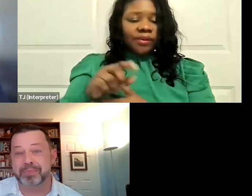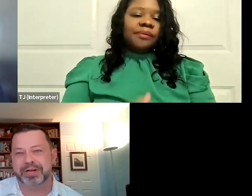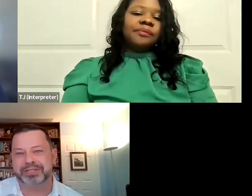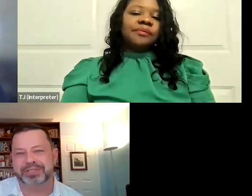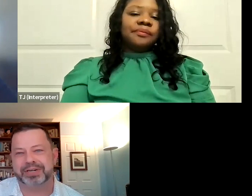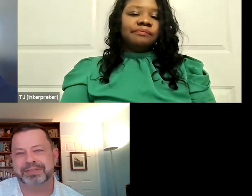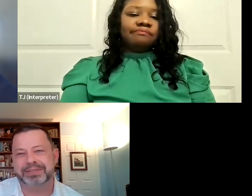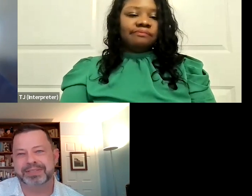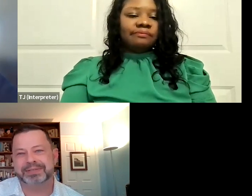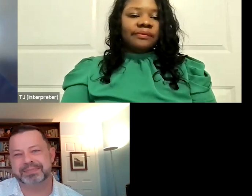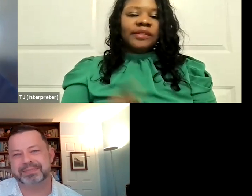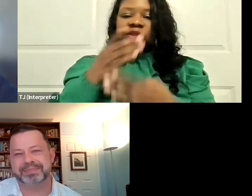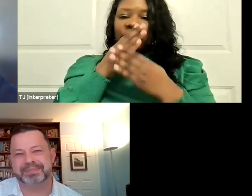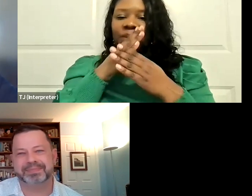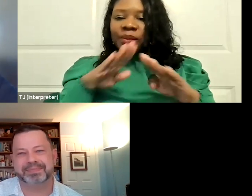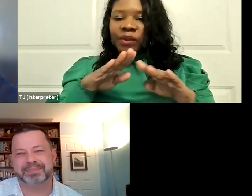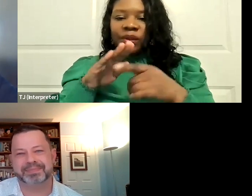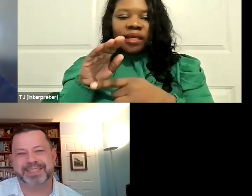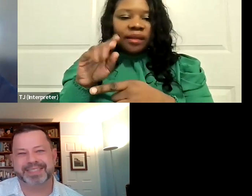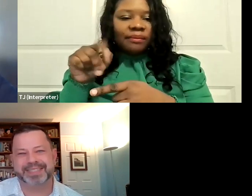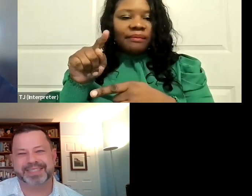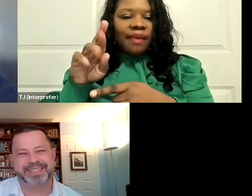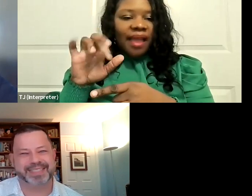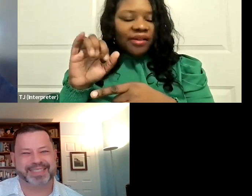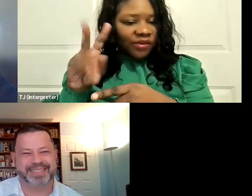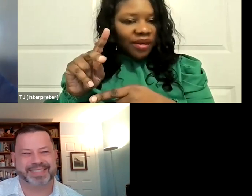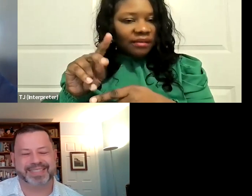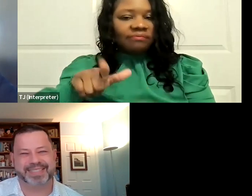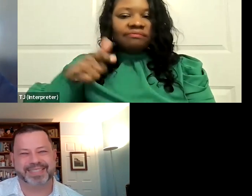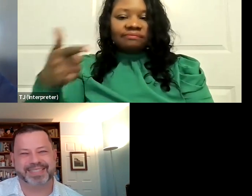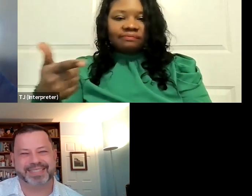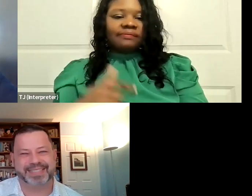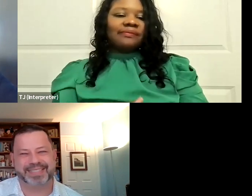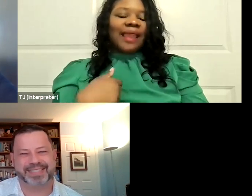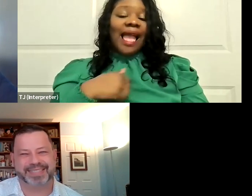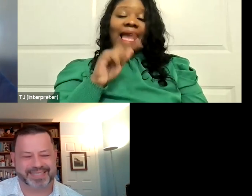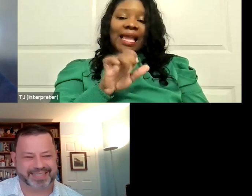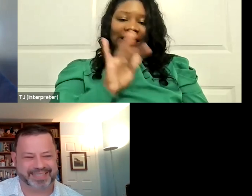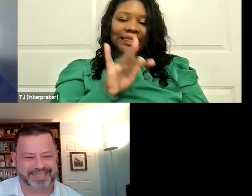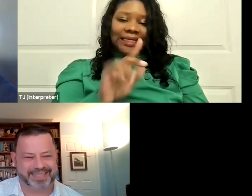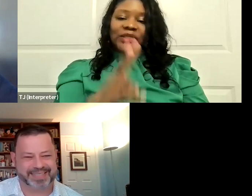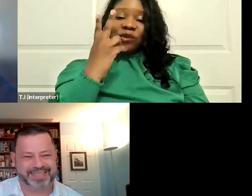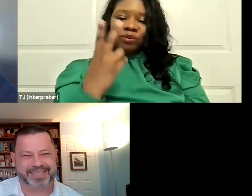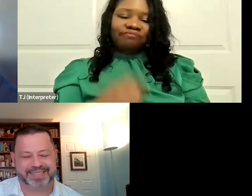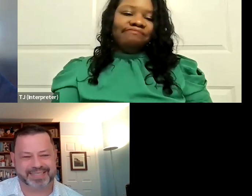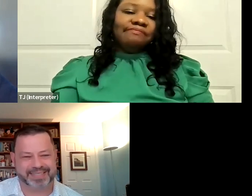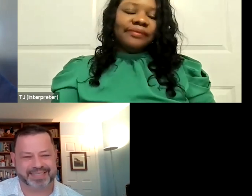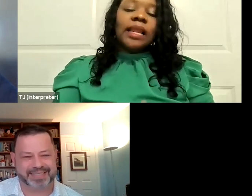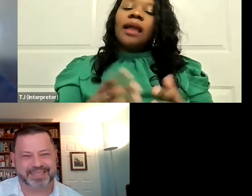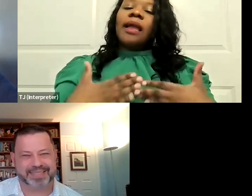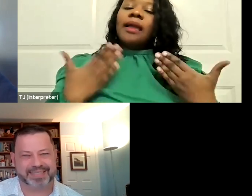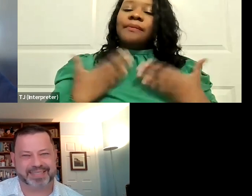And you're muted, too, sir. Boy, I tell you what. I had to click two buttons. It's great to be with all of you today.